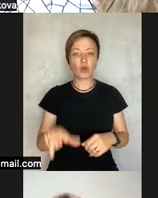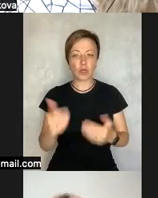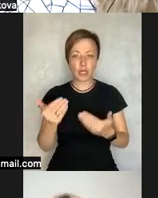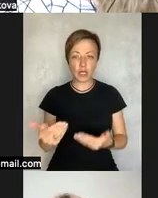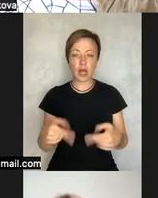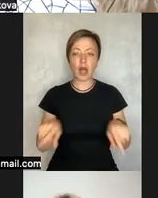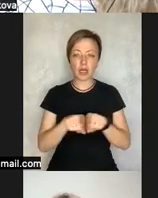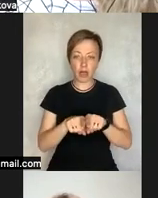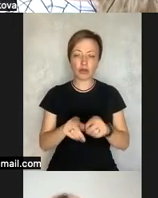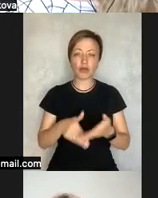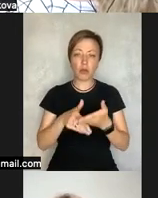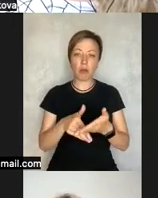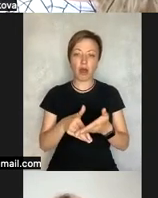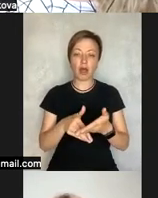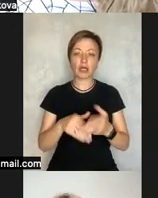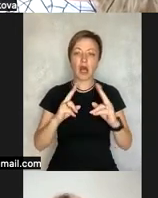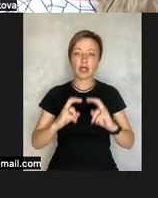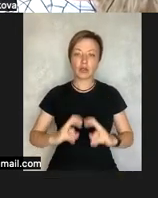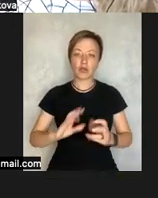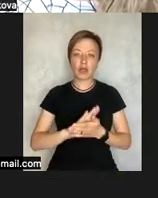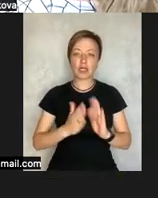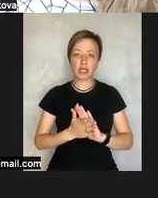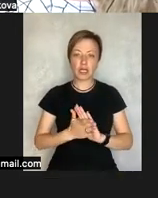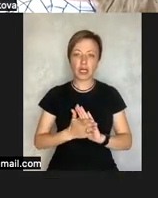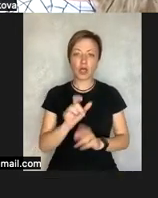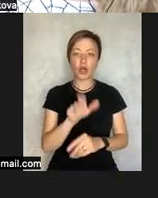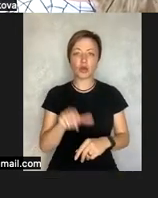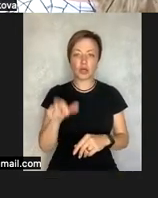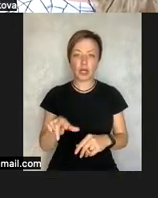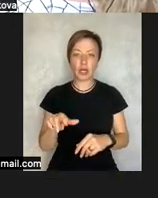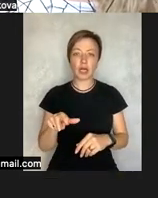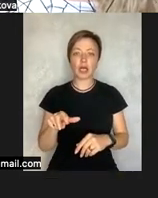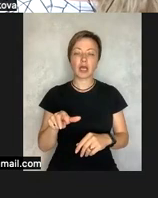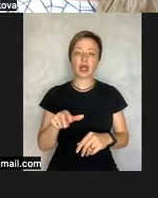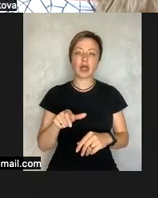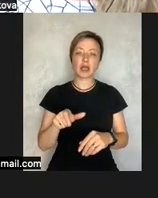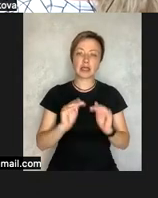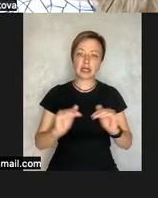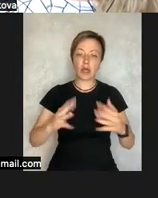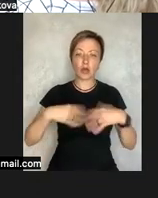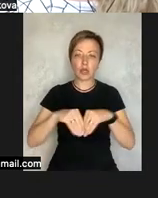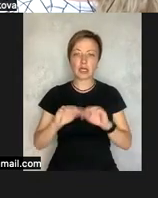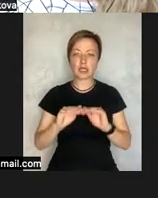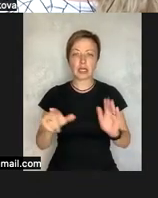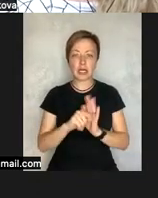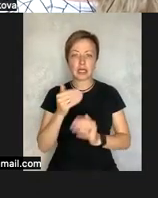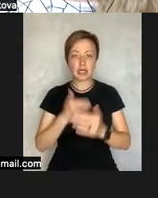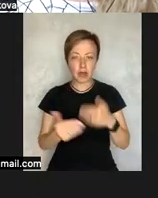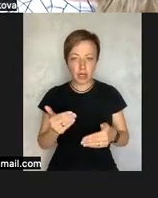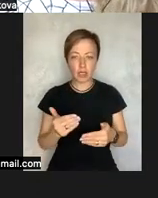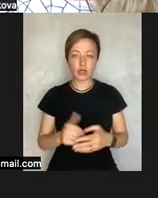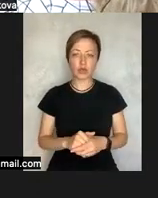uh in their efforts to keep their children at home to stay to live in the community and prevent future